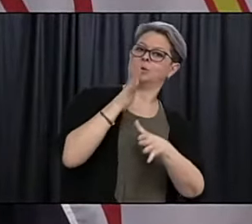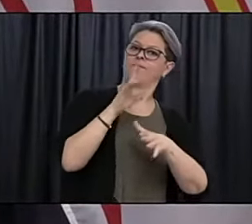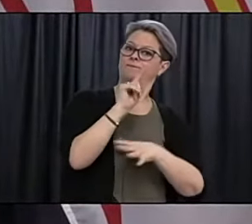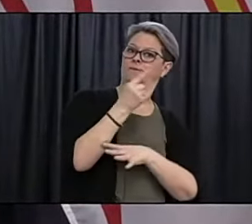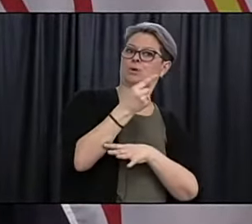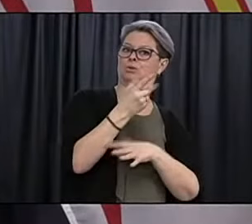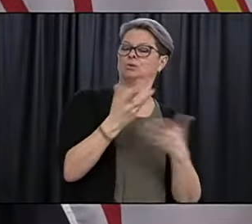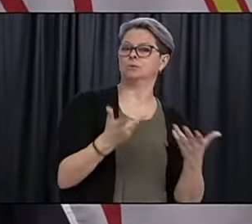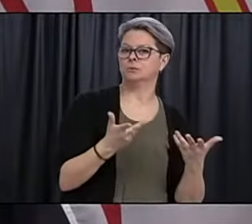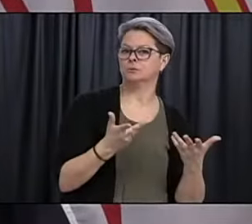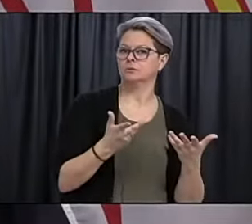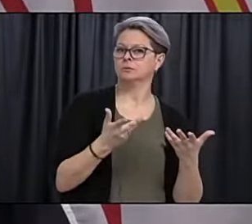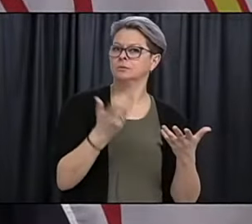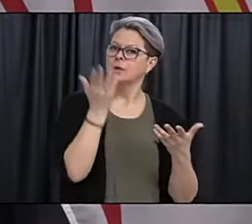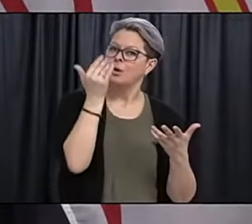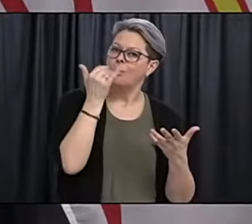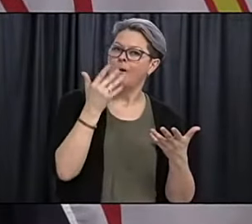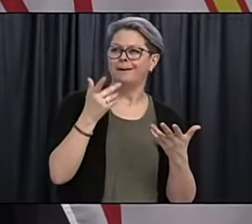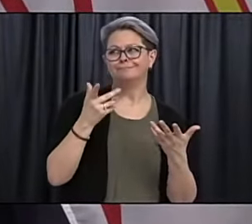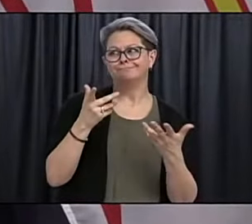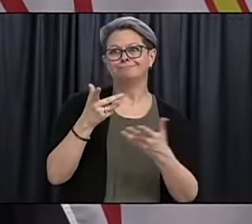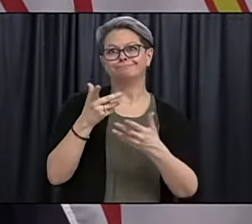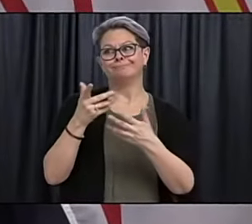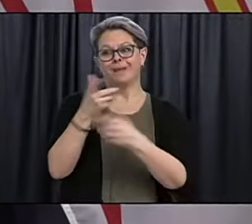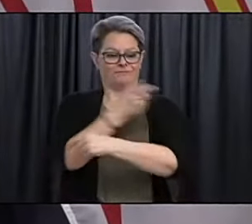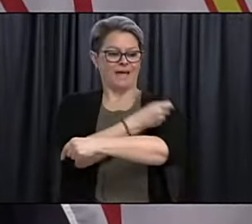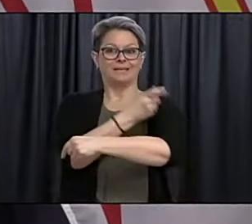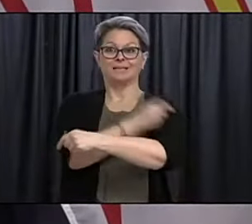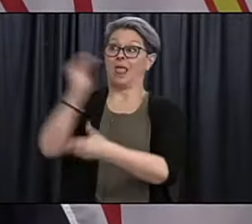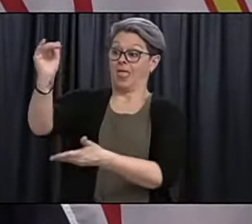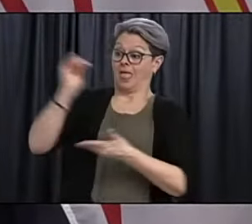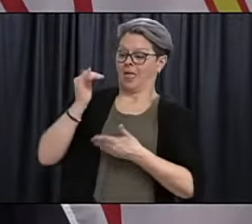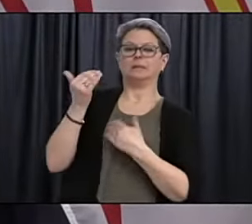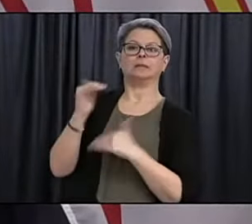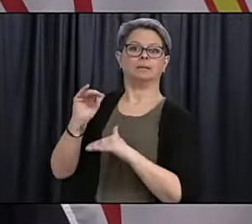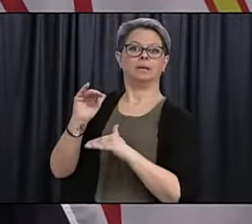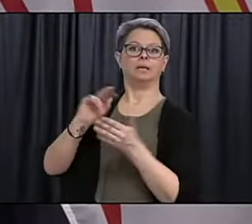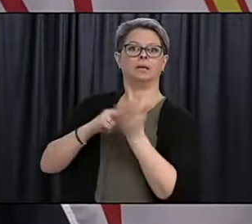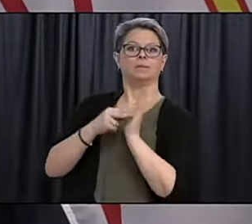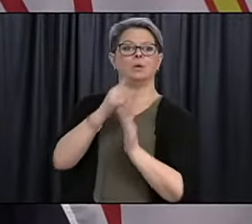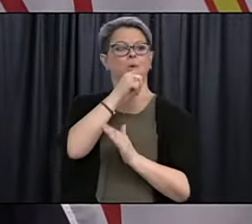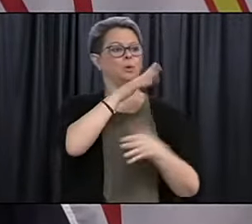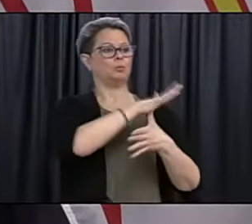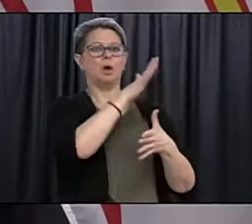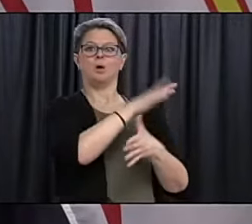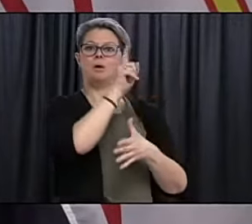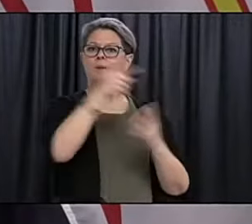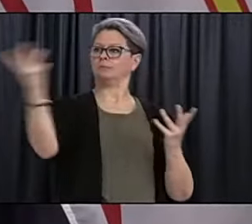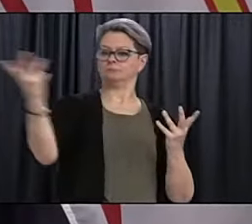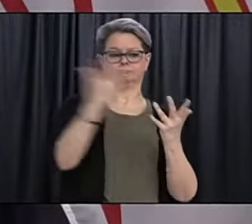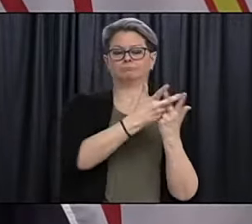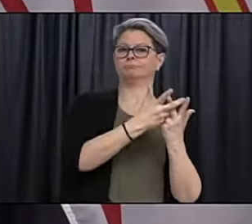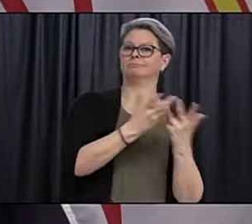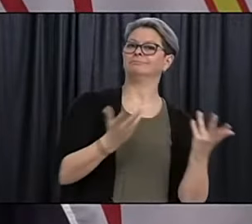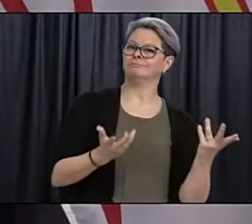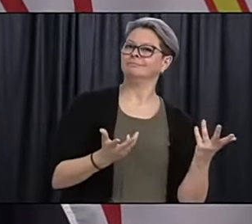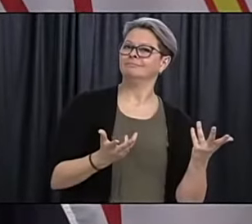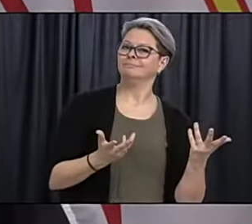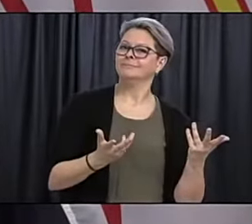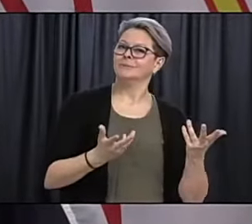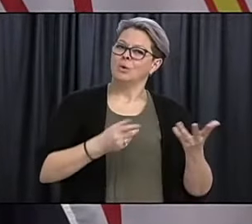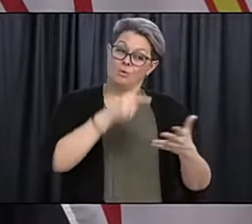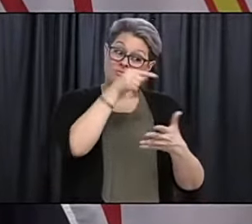in the face of, of limited vaccine supply. And so that priority list stands regardless